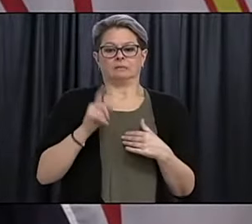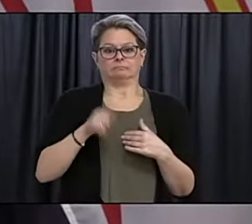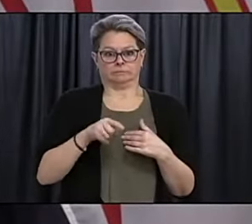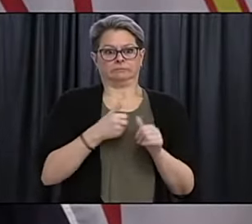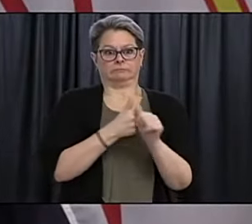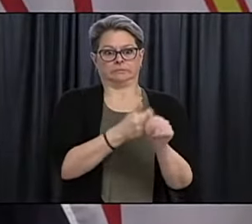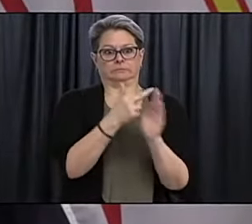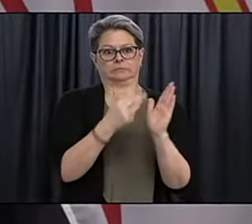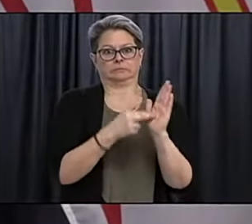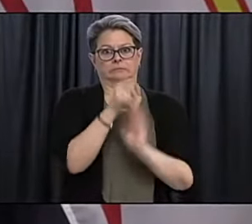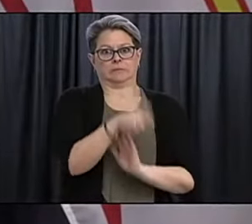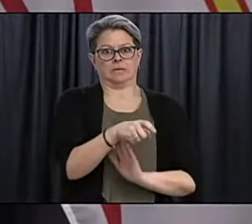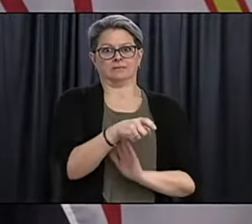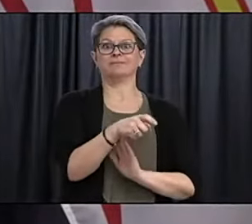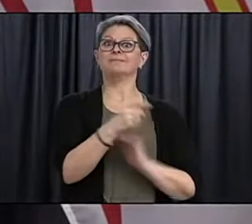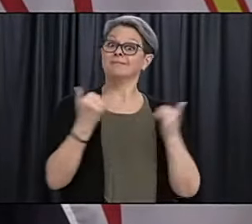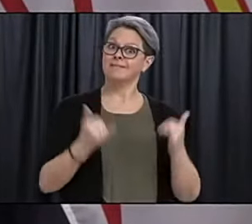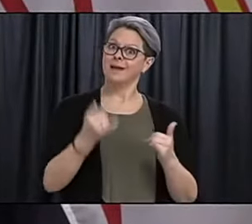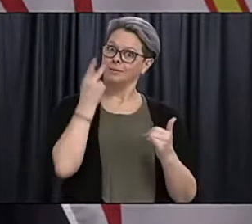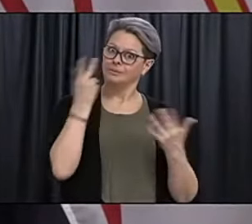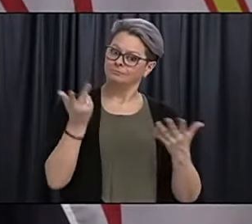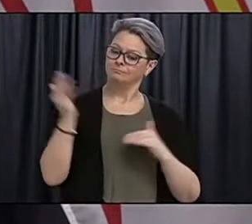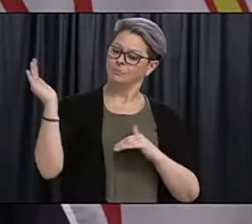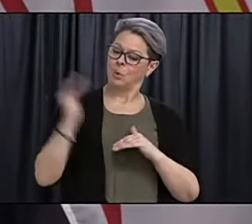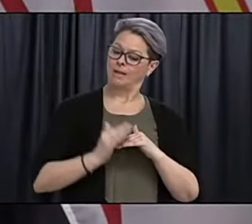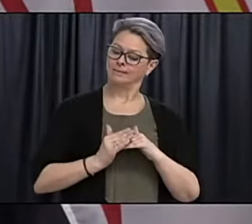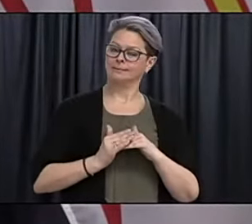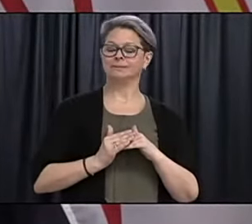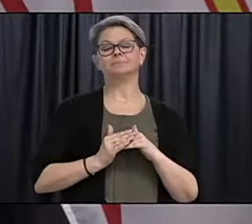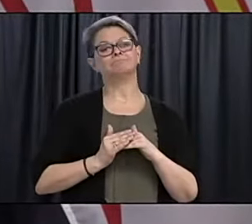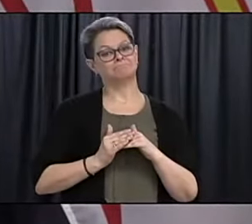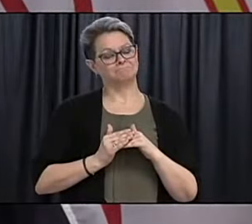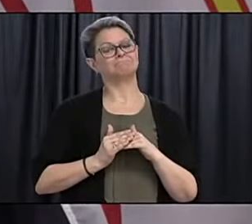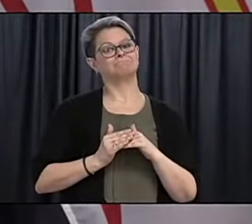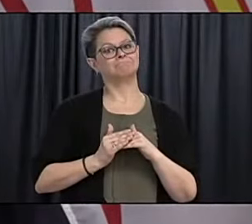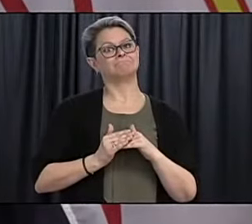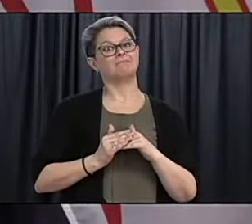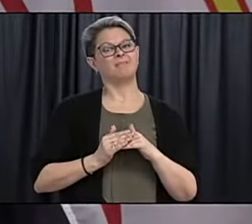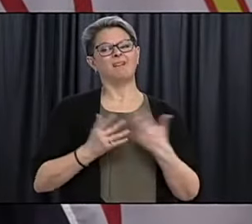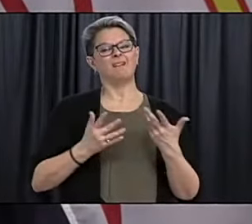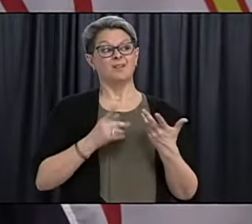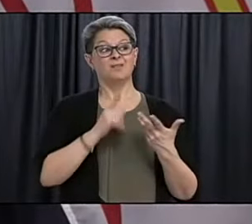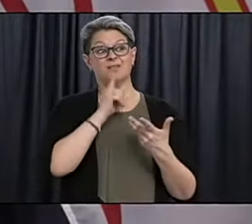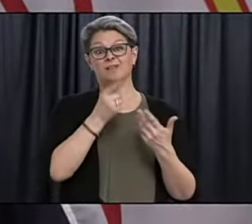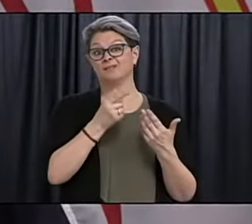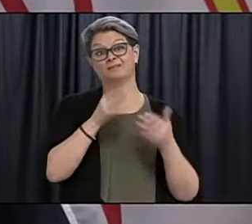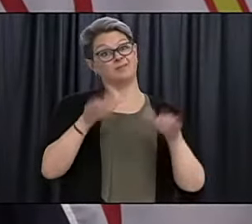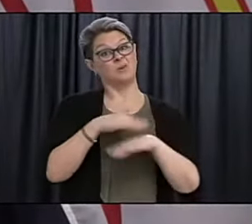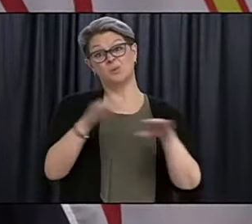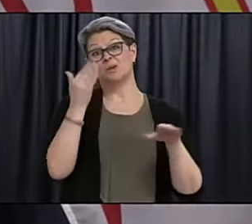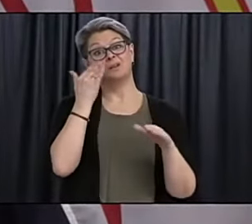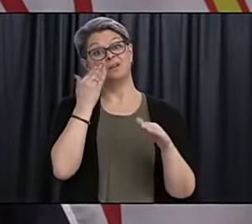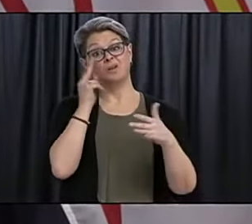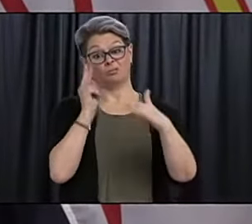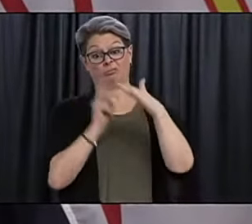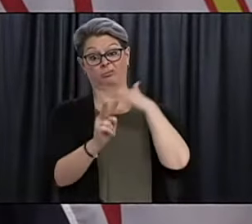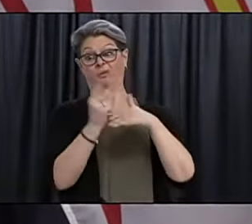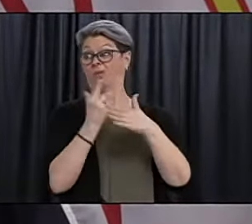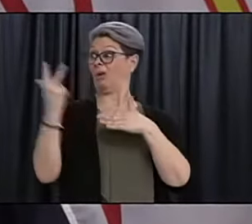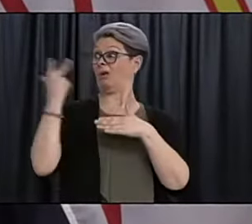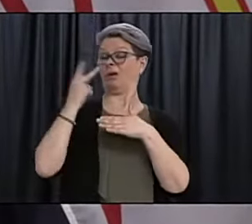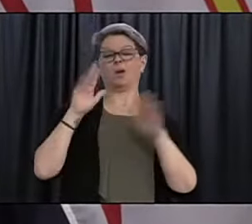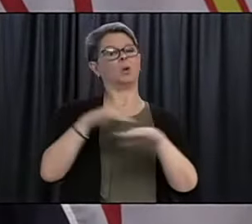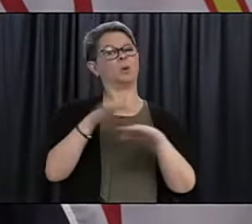because all of that helped to get us to where we are, but, you know, I don't know if any of us really knew what to expect or what to foresee at that point.